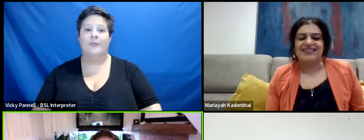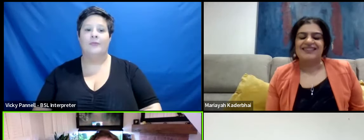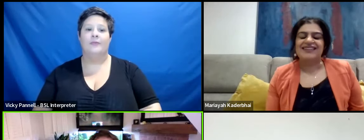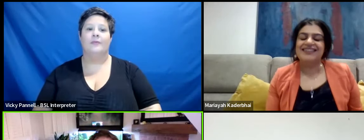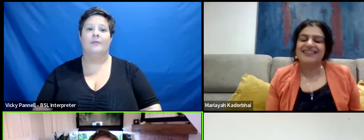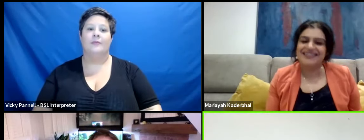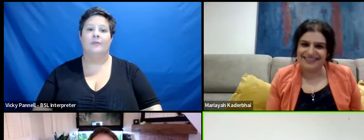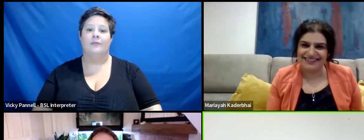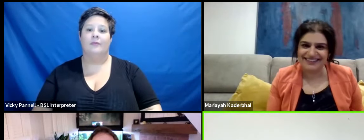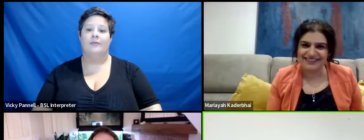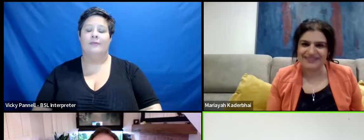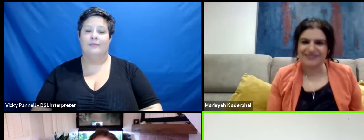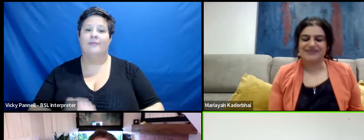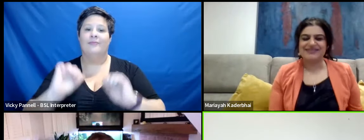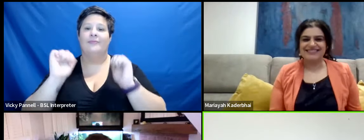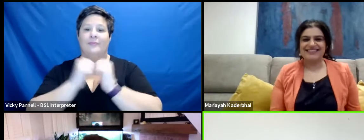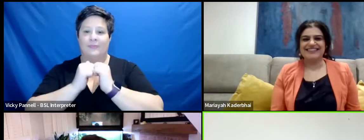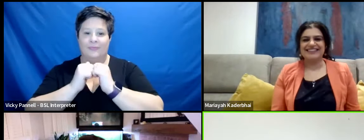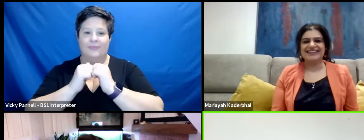I agree